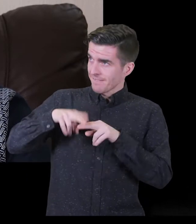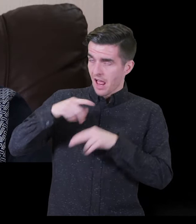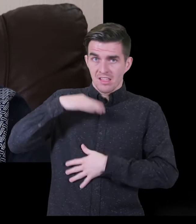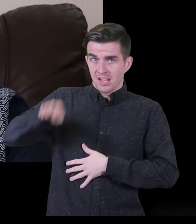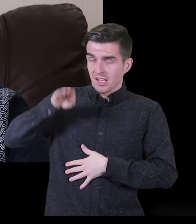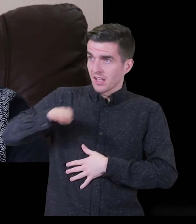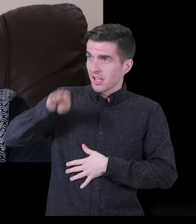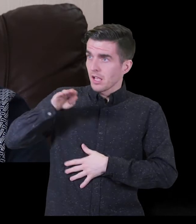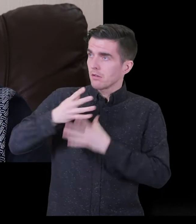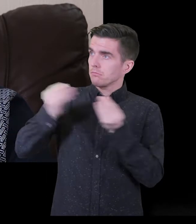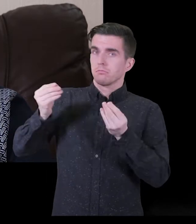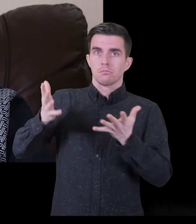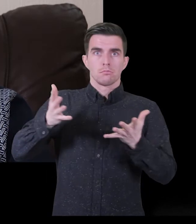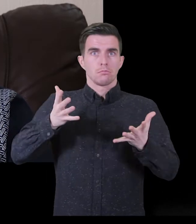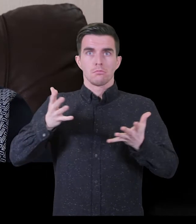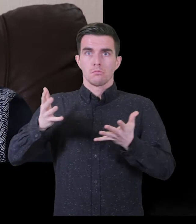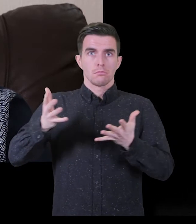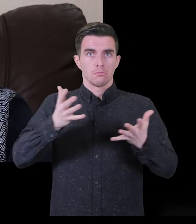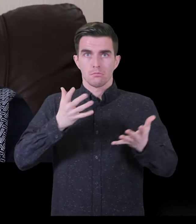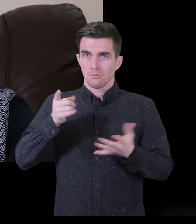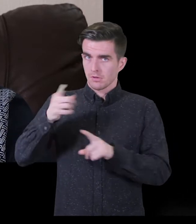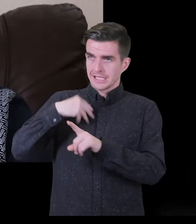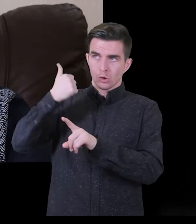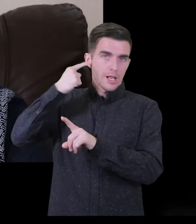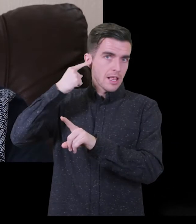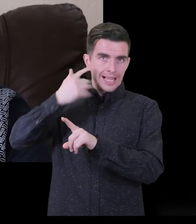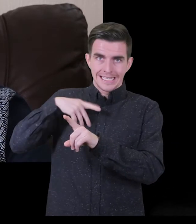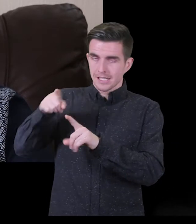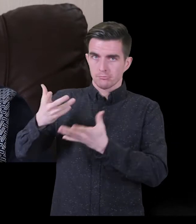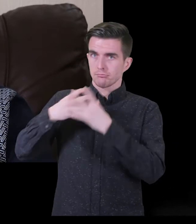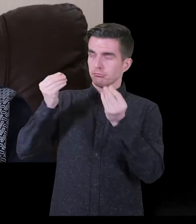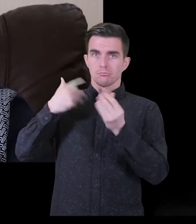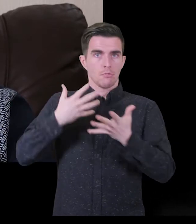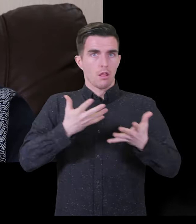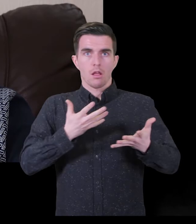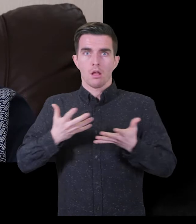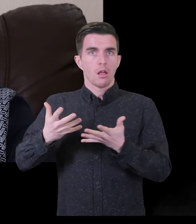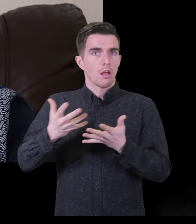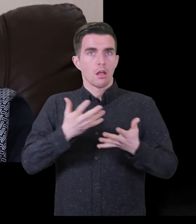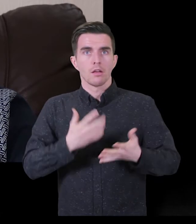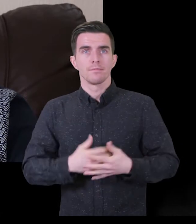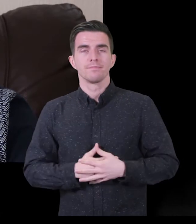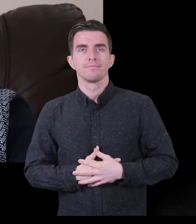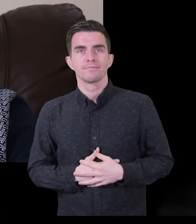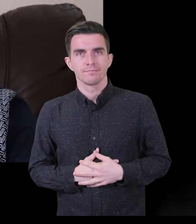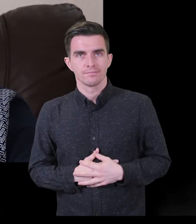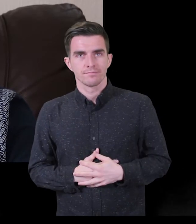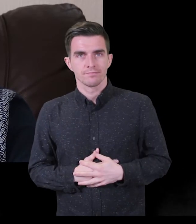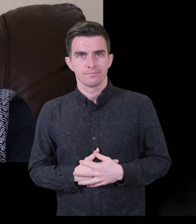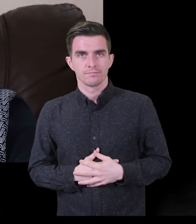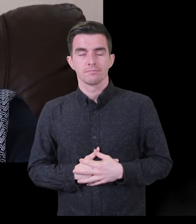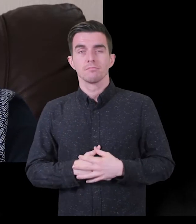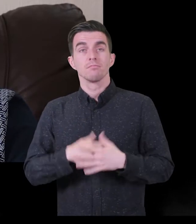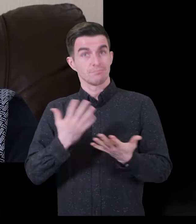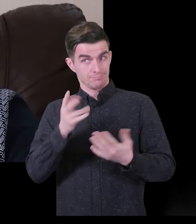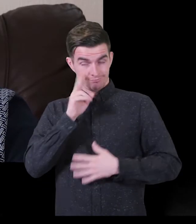because I had worries at the time. I would rely on my dad a lot for, you know,